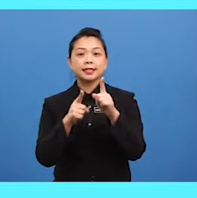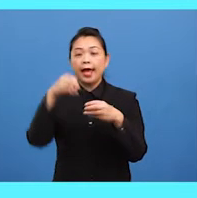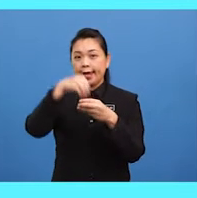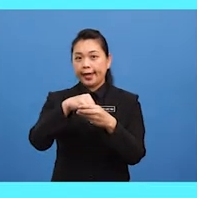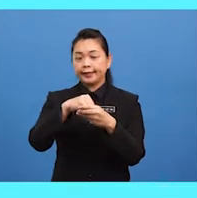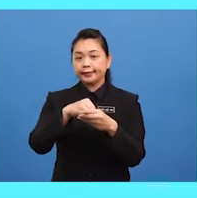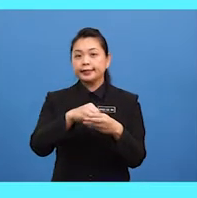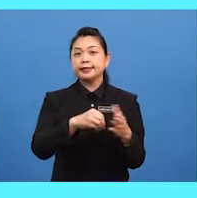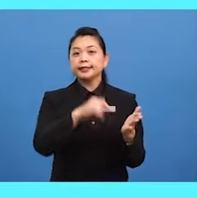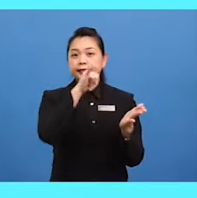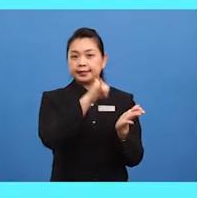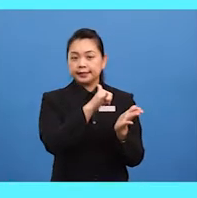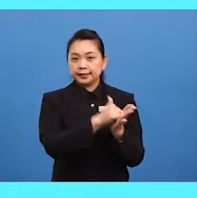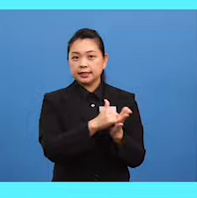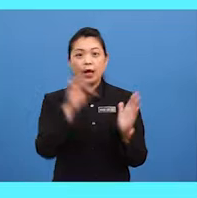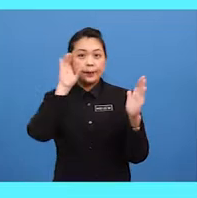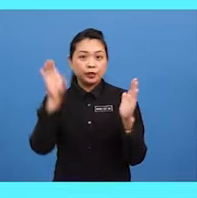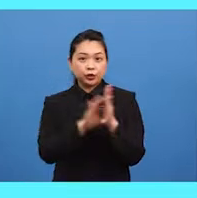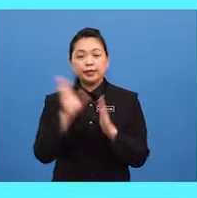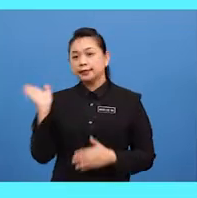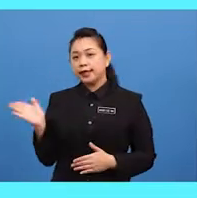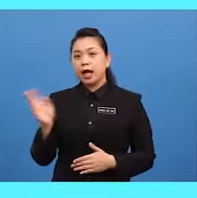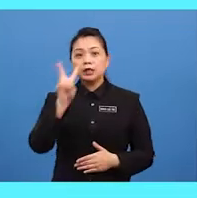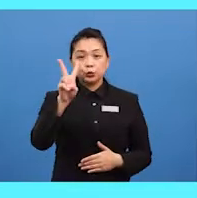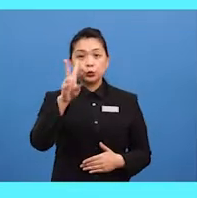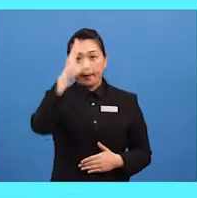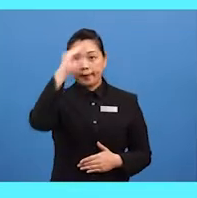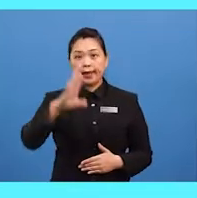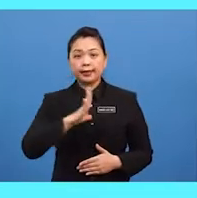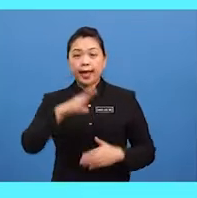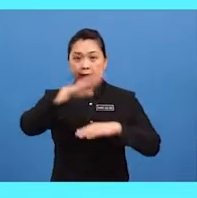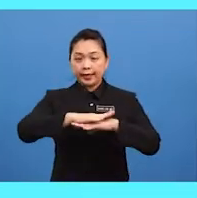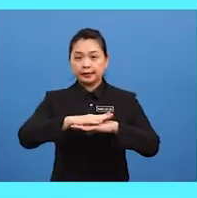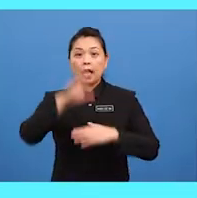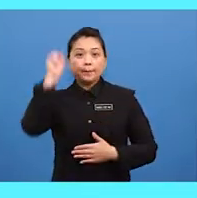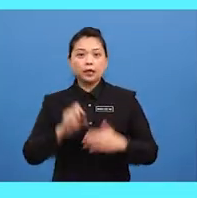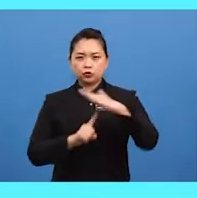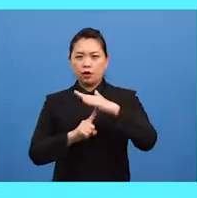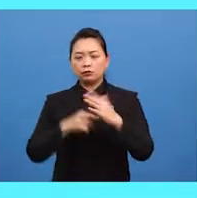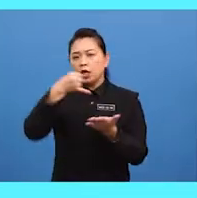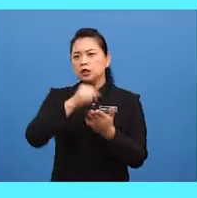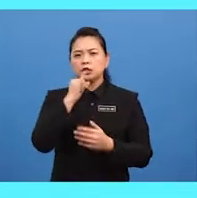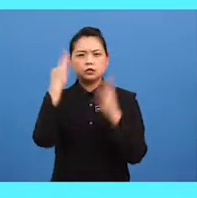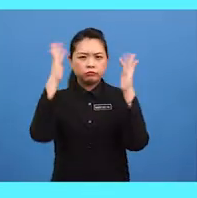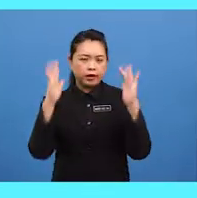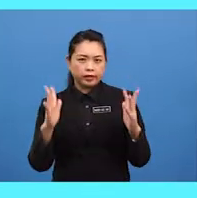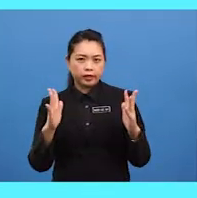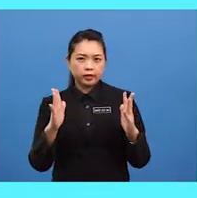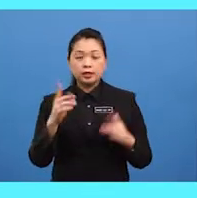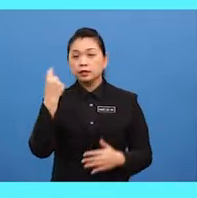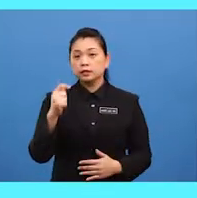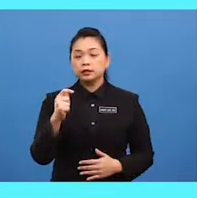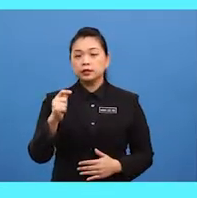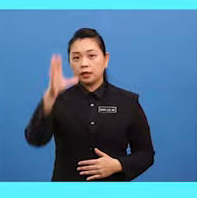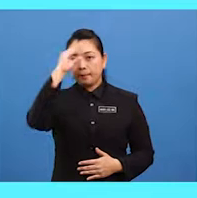in this picture there are two men at the bus stop it is raining the man on the